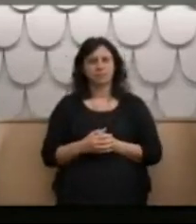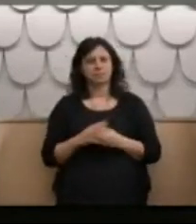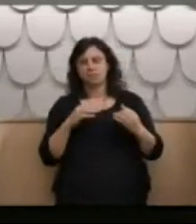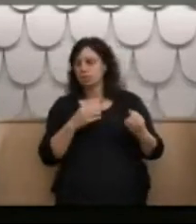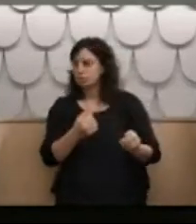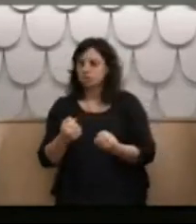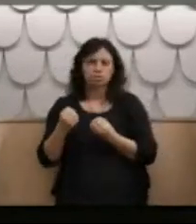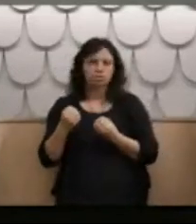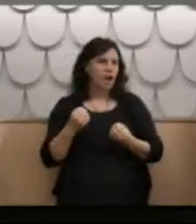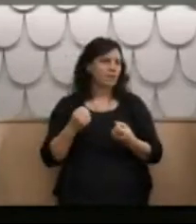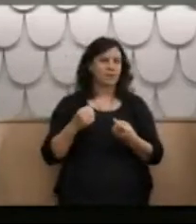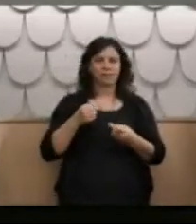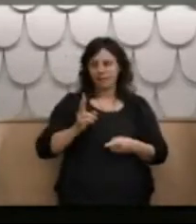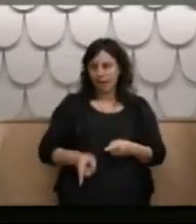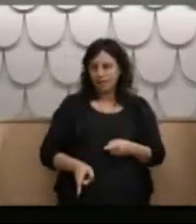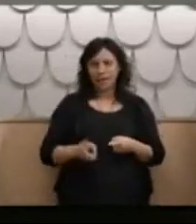Tearing for driving more disqualified.